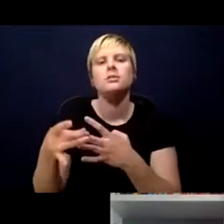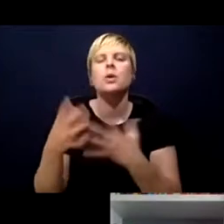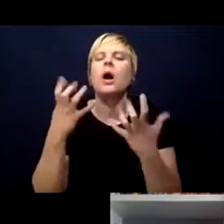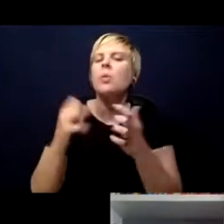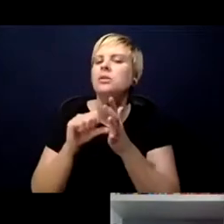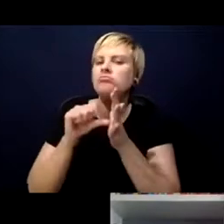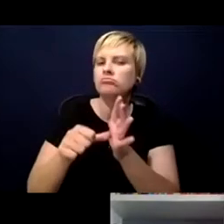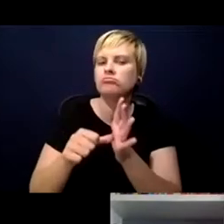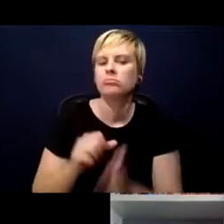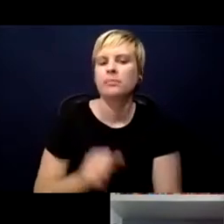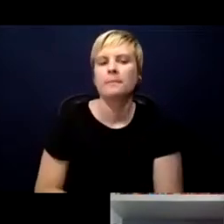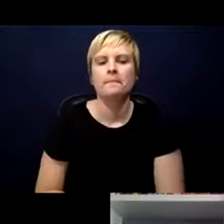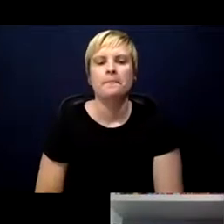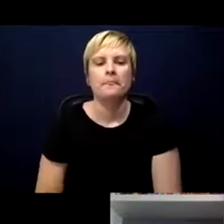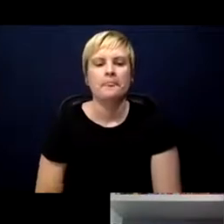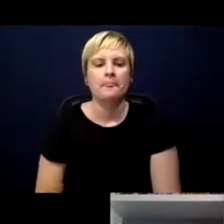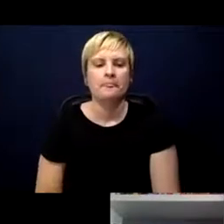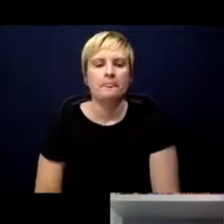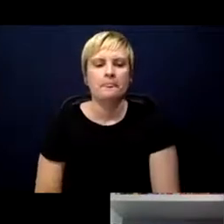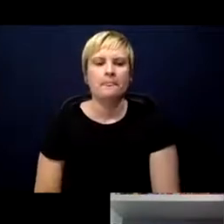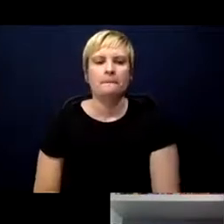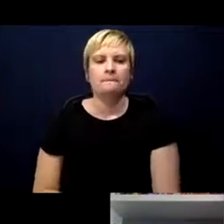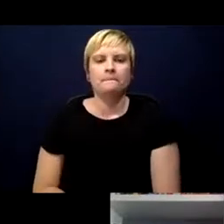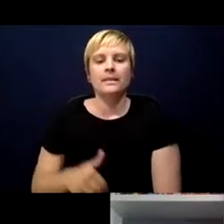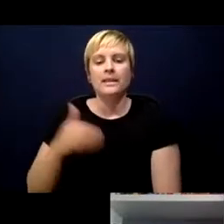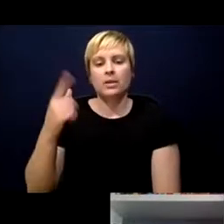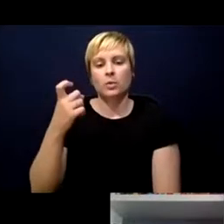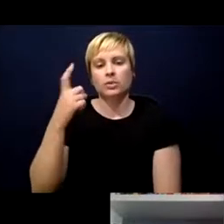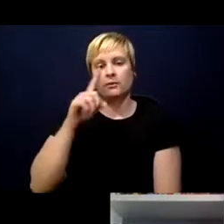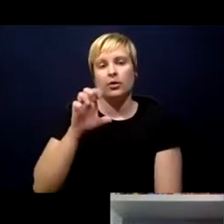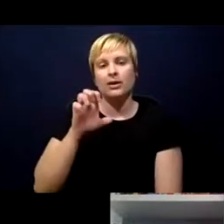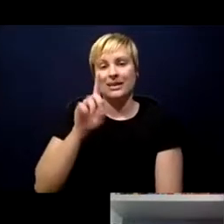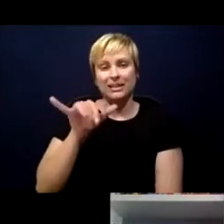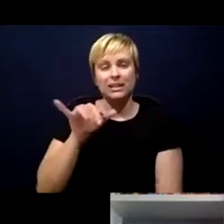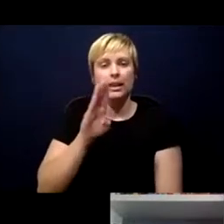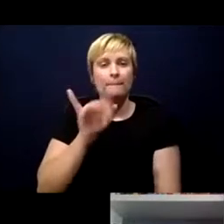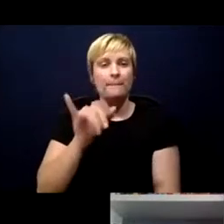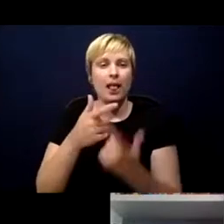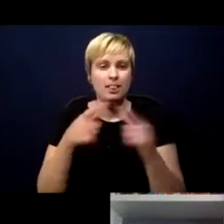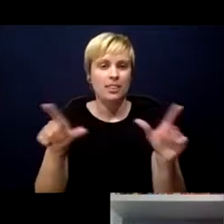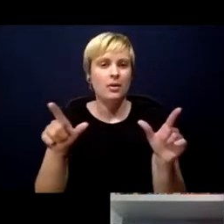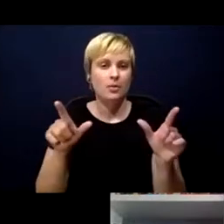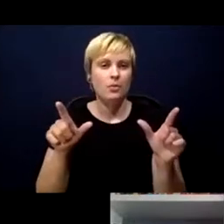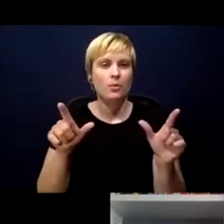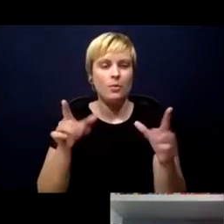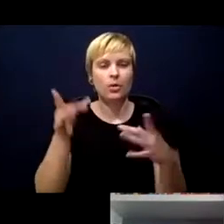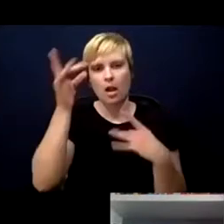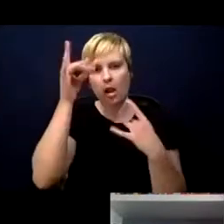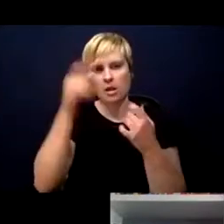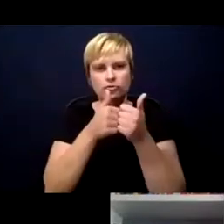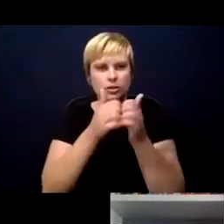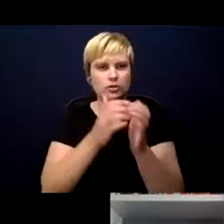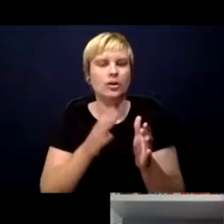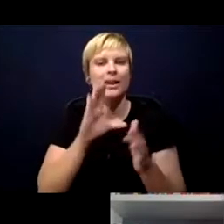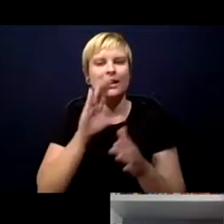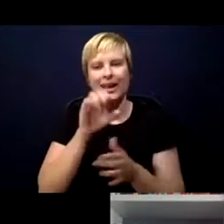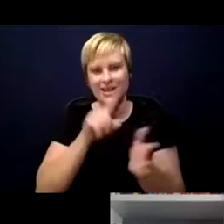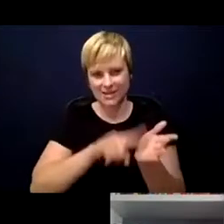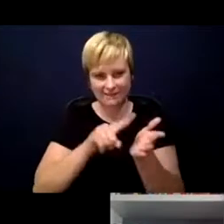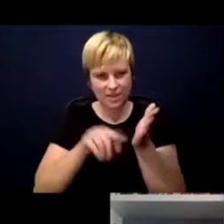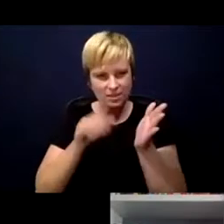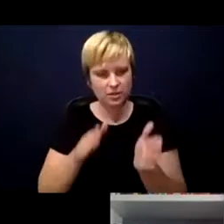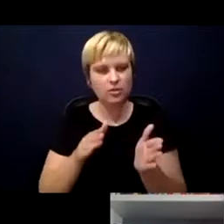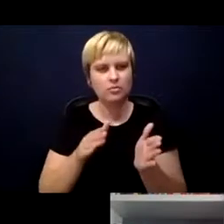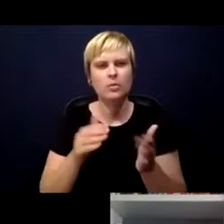The next question is for Edie. As a bilingual contact tracer and case investigator, are there particular